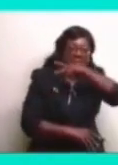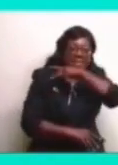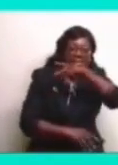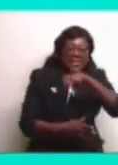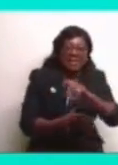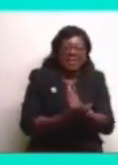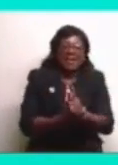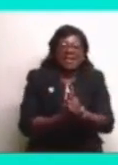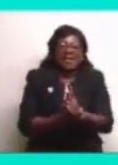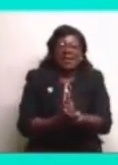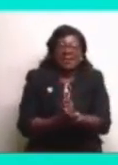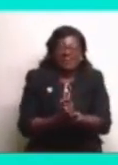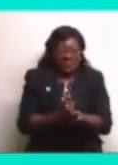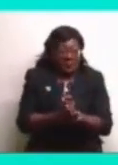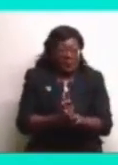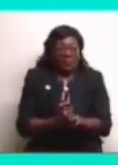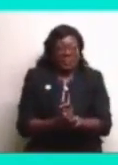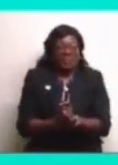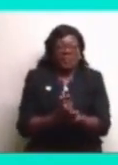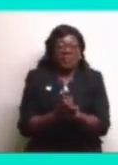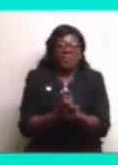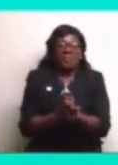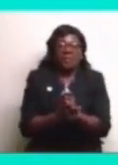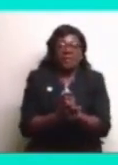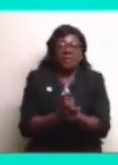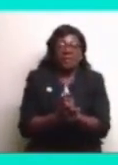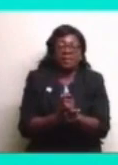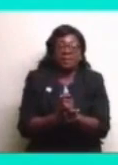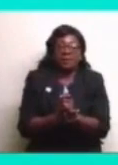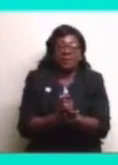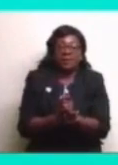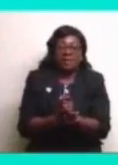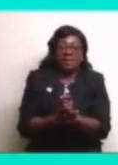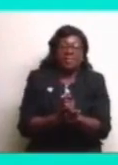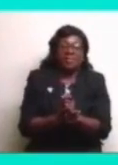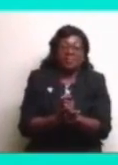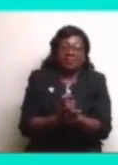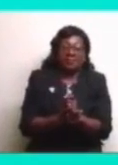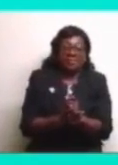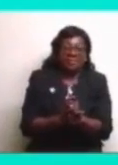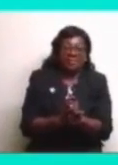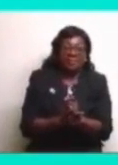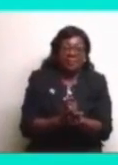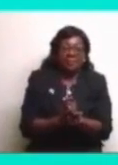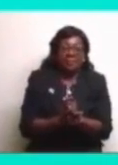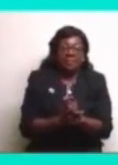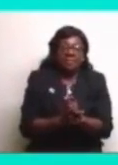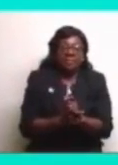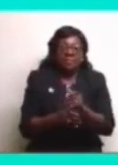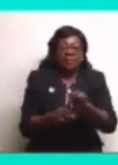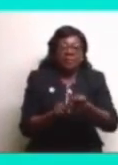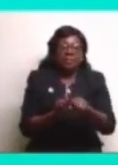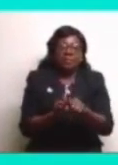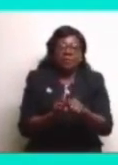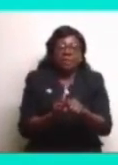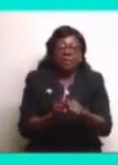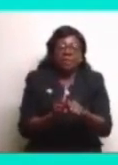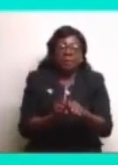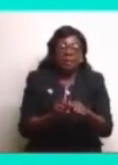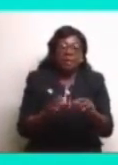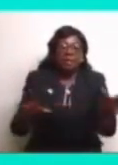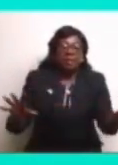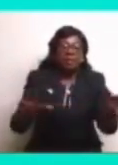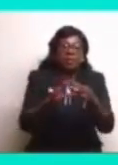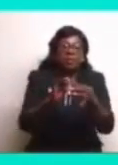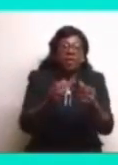So I hope they heard that. You got the message, right? Great. So let me join